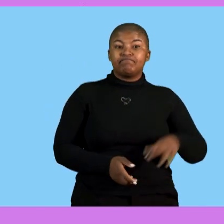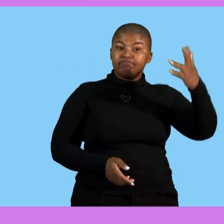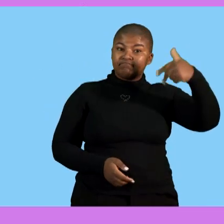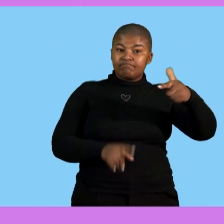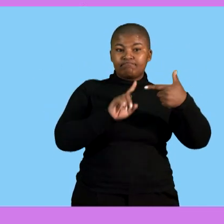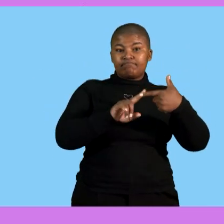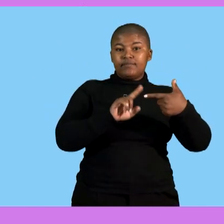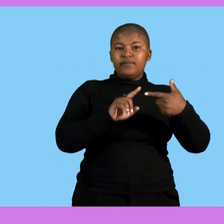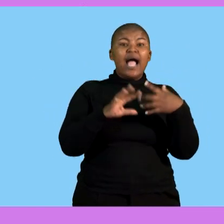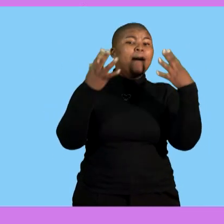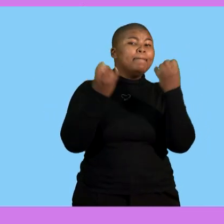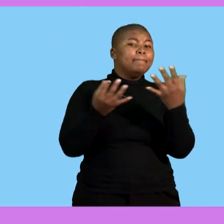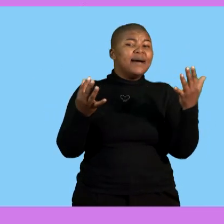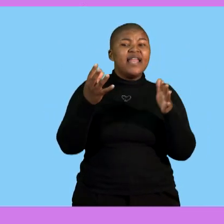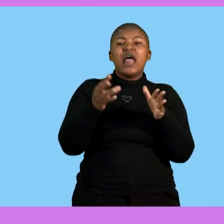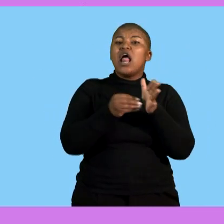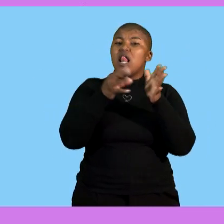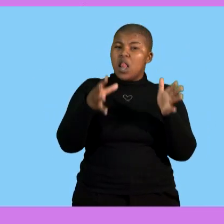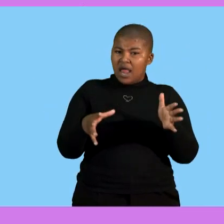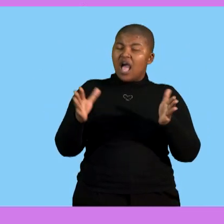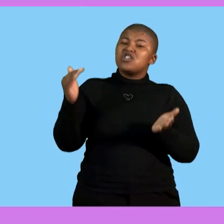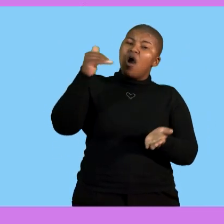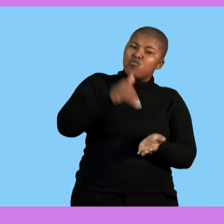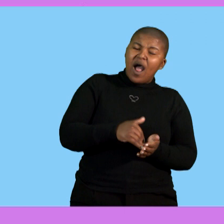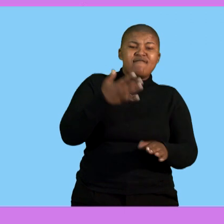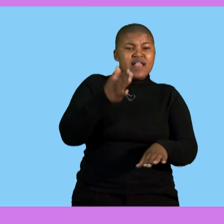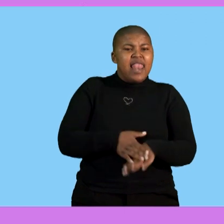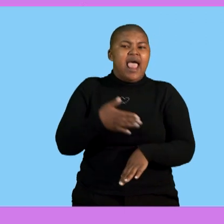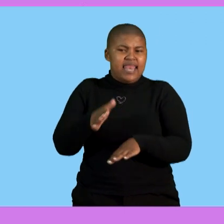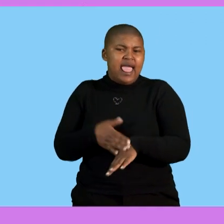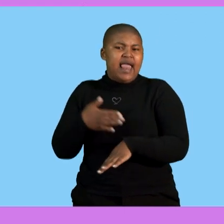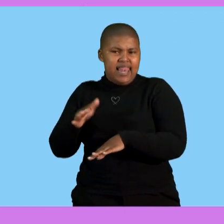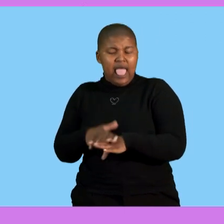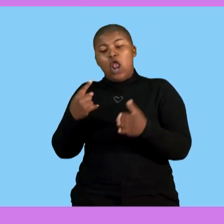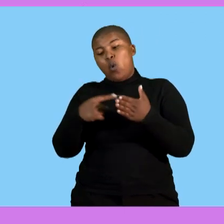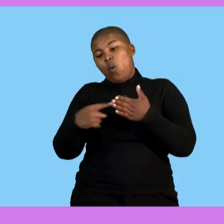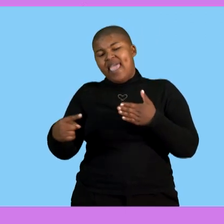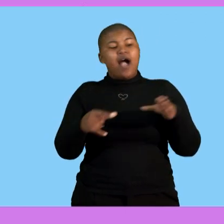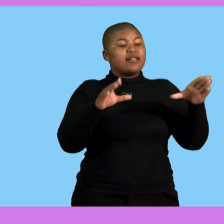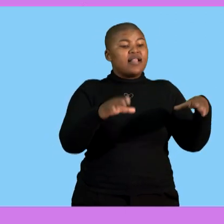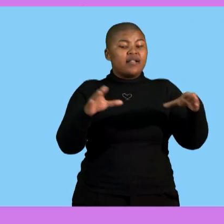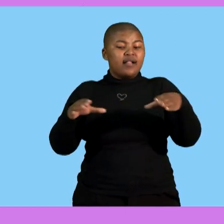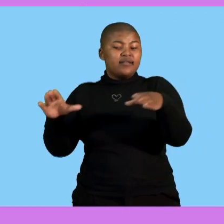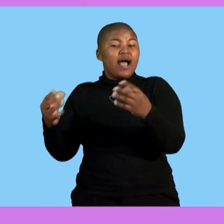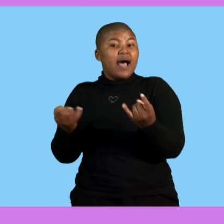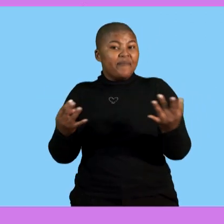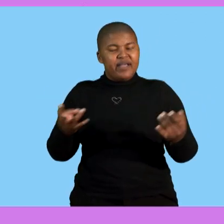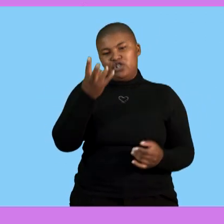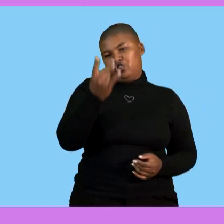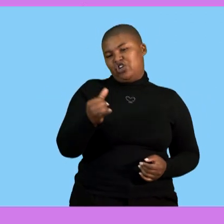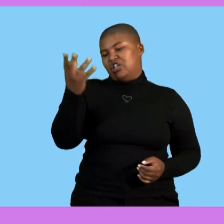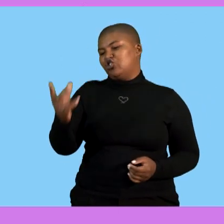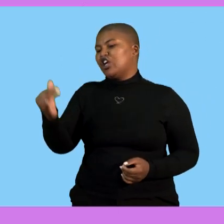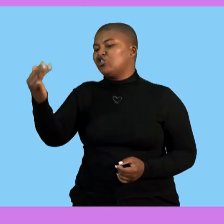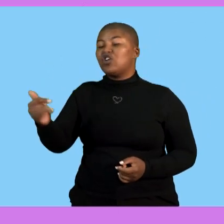second one it could be how many learners are recorded as being late in a week per class. So